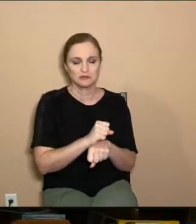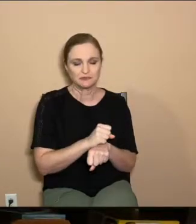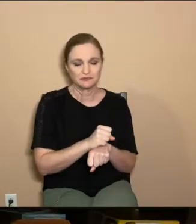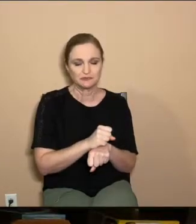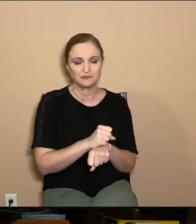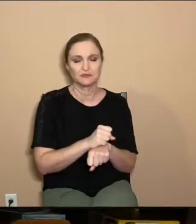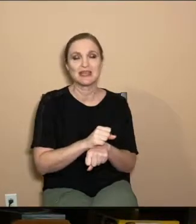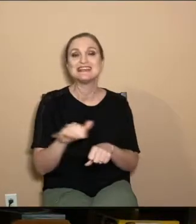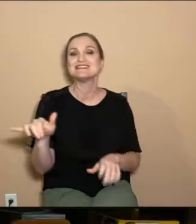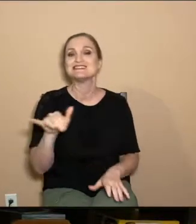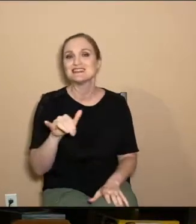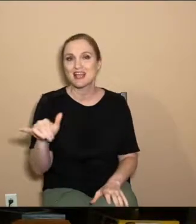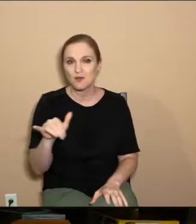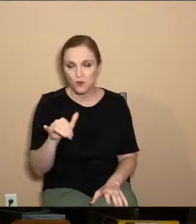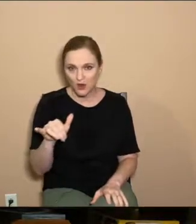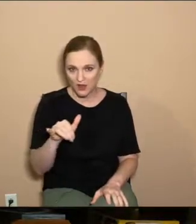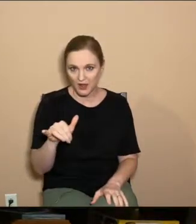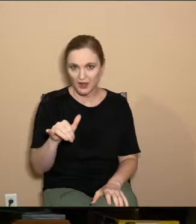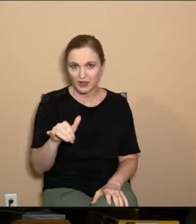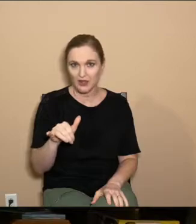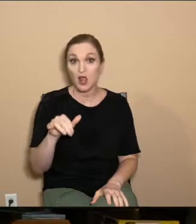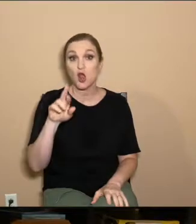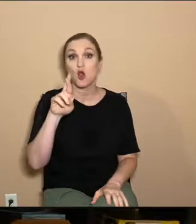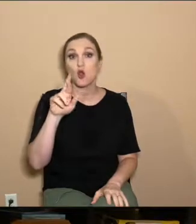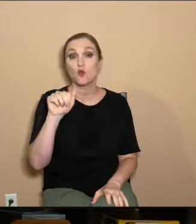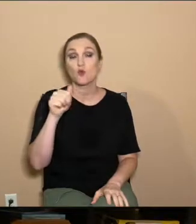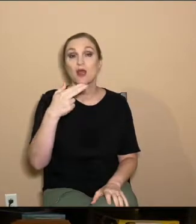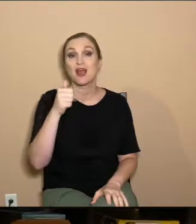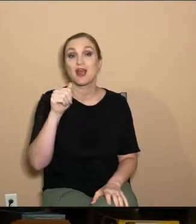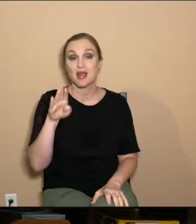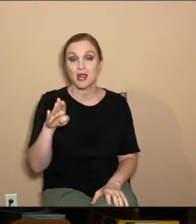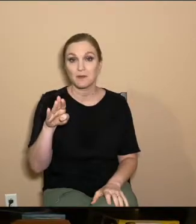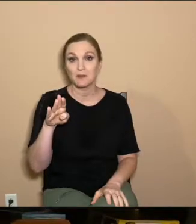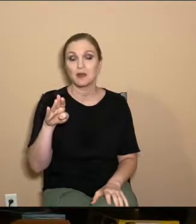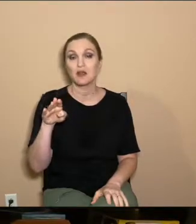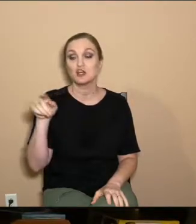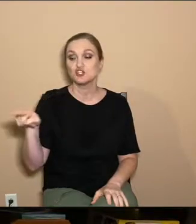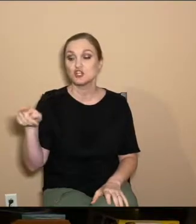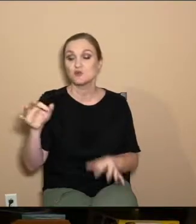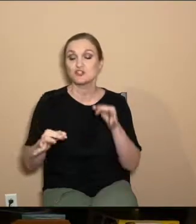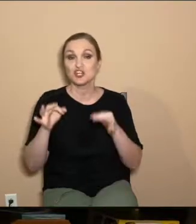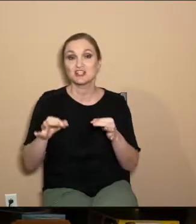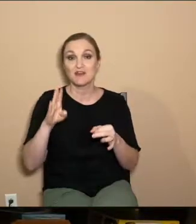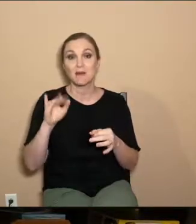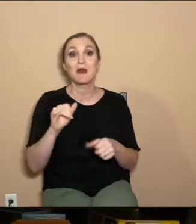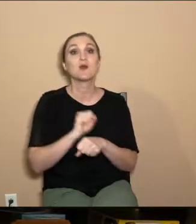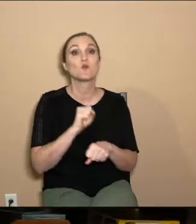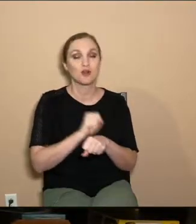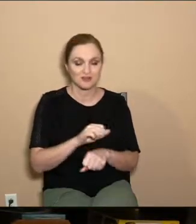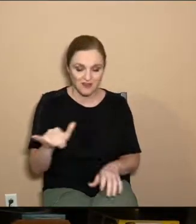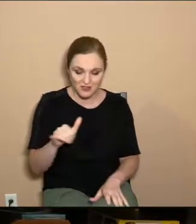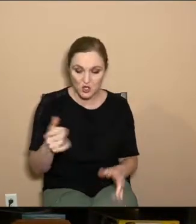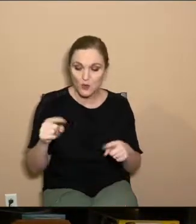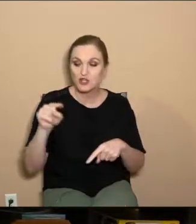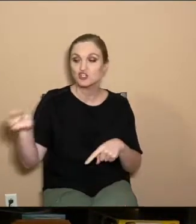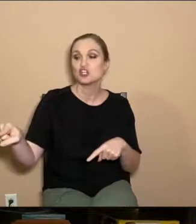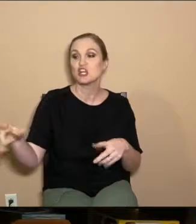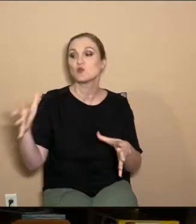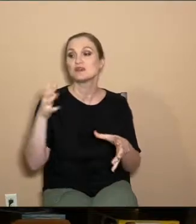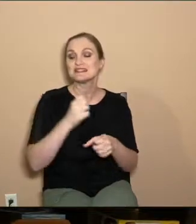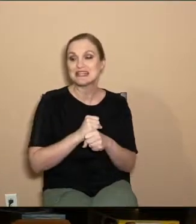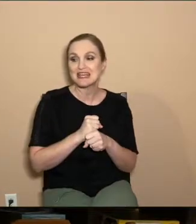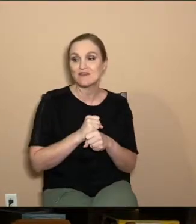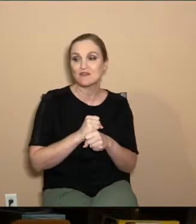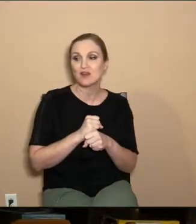He says, in the same way was not also Rahab, the prostitute justified by works, when she received the